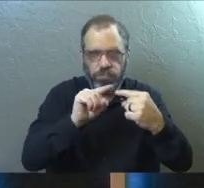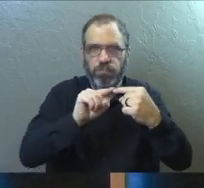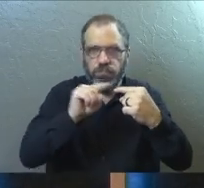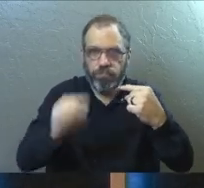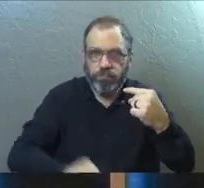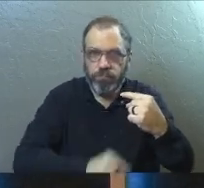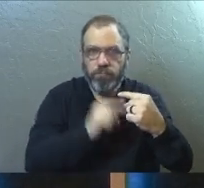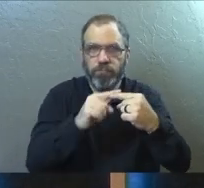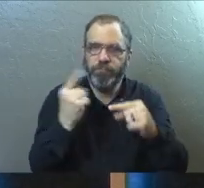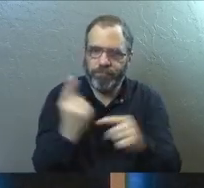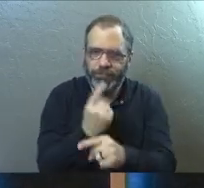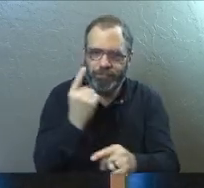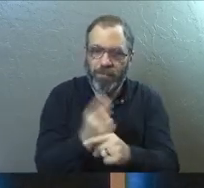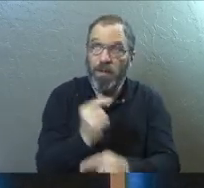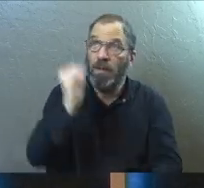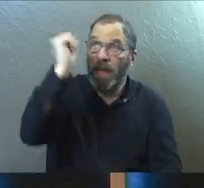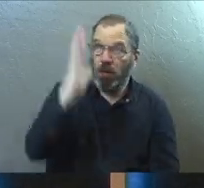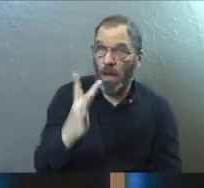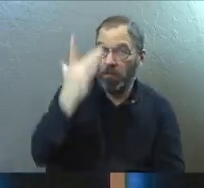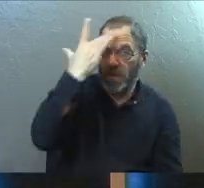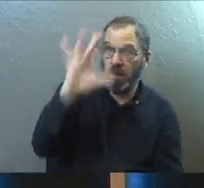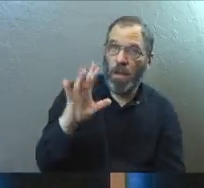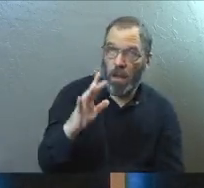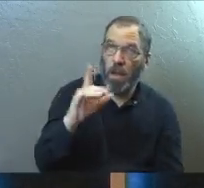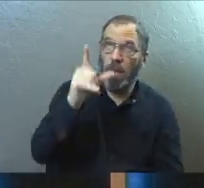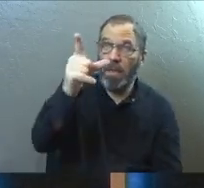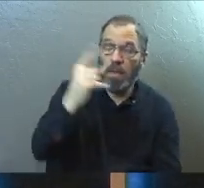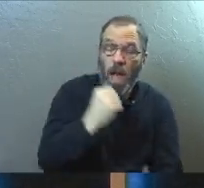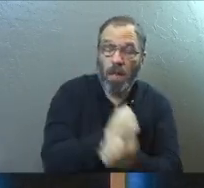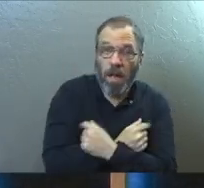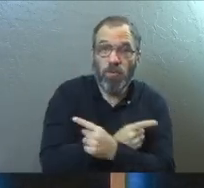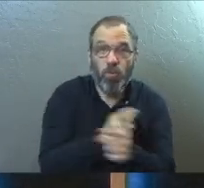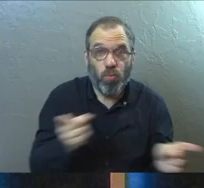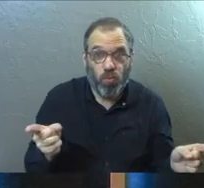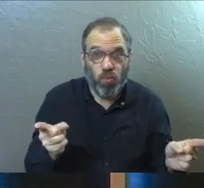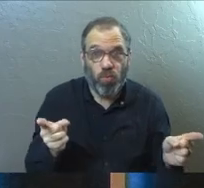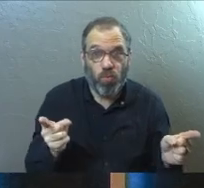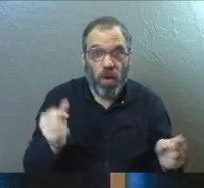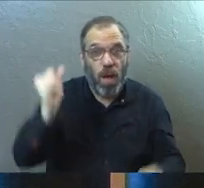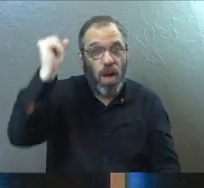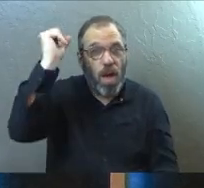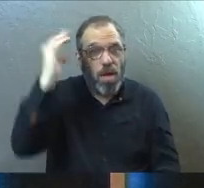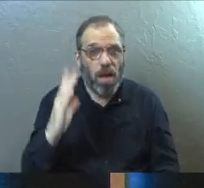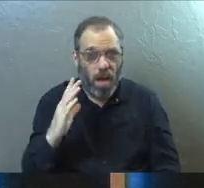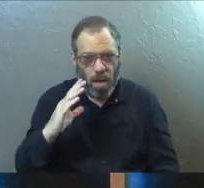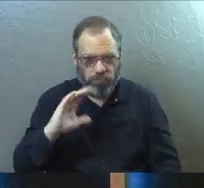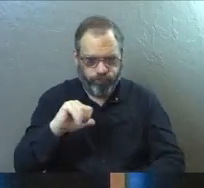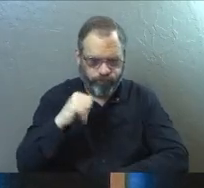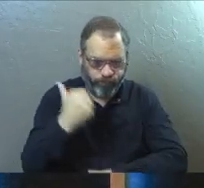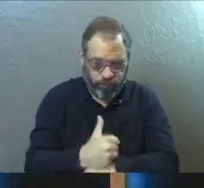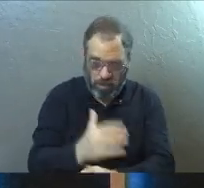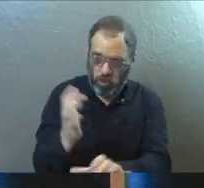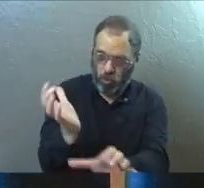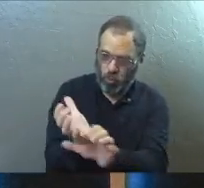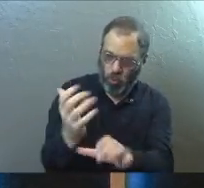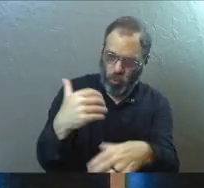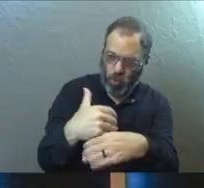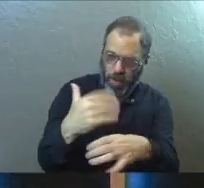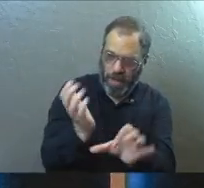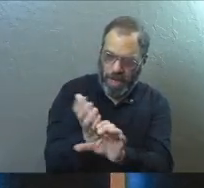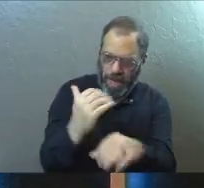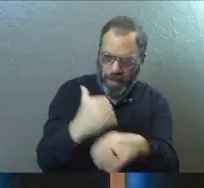That's an intelligent God who loves his people. So God has built into creation